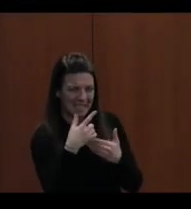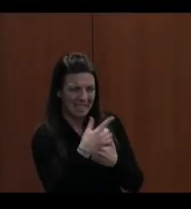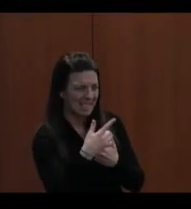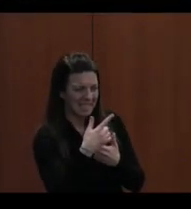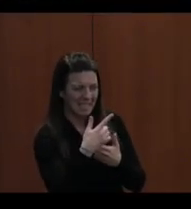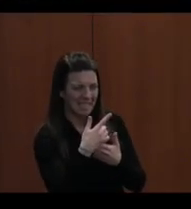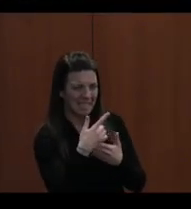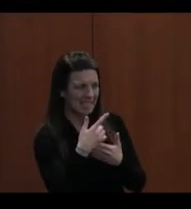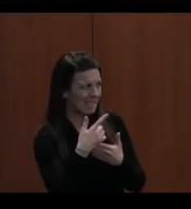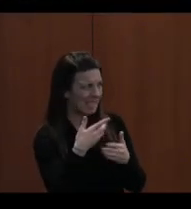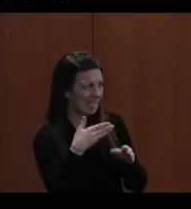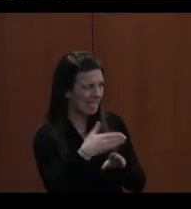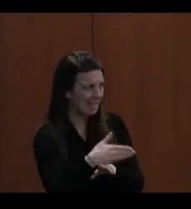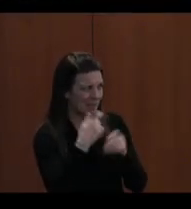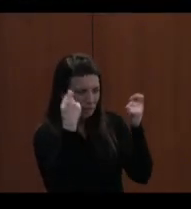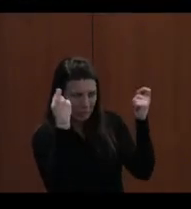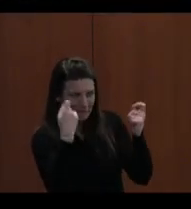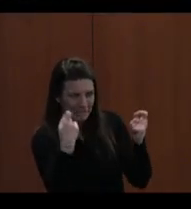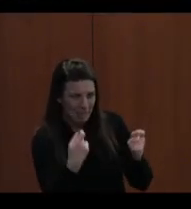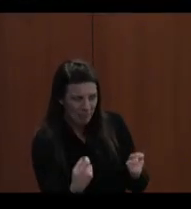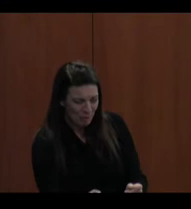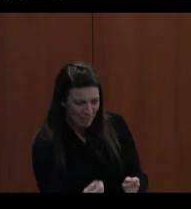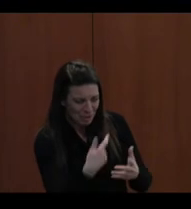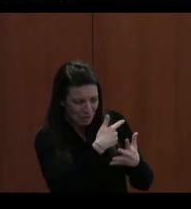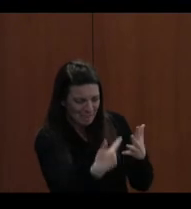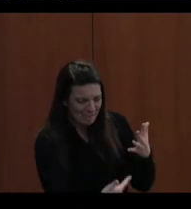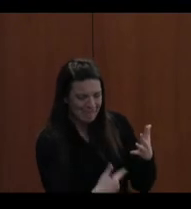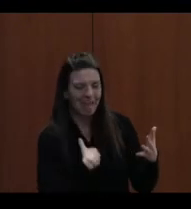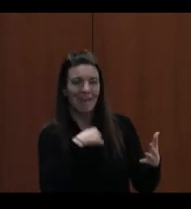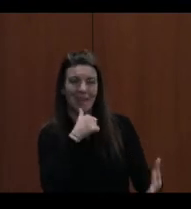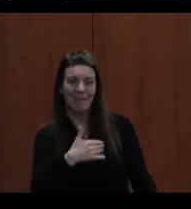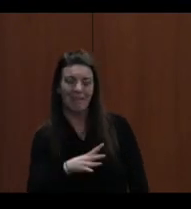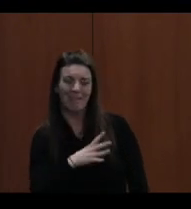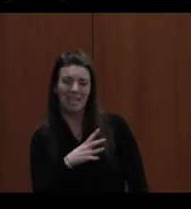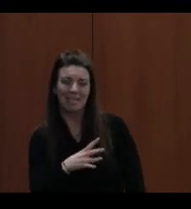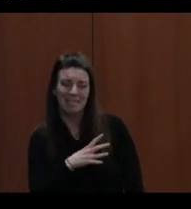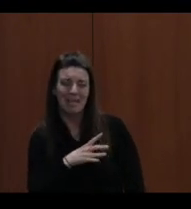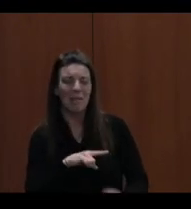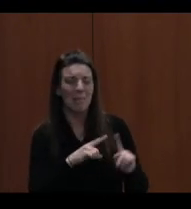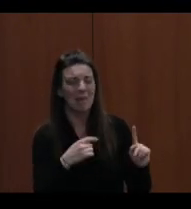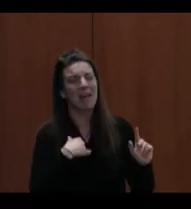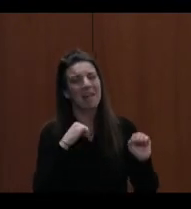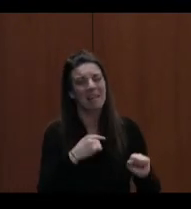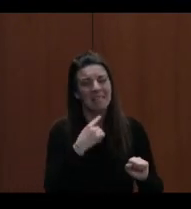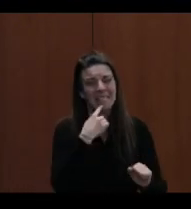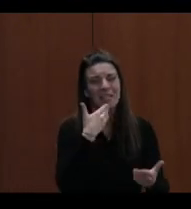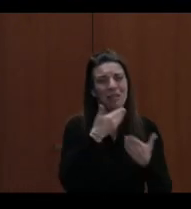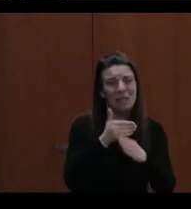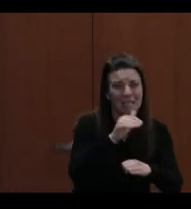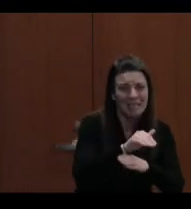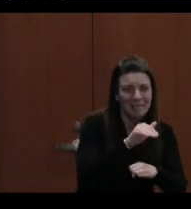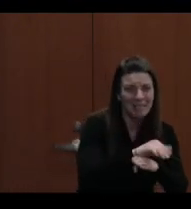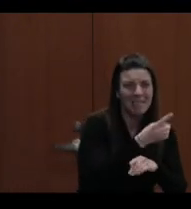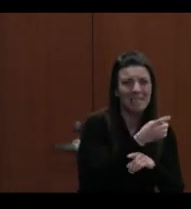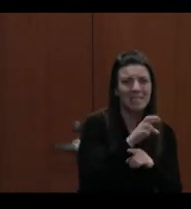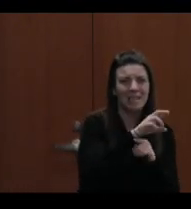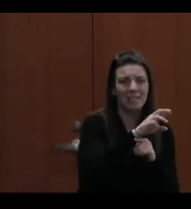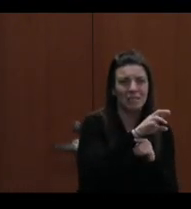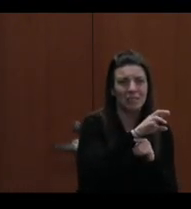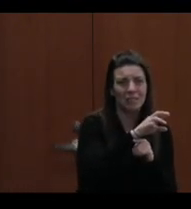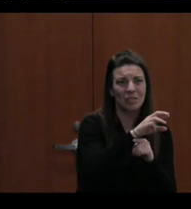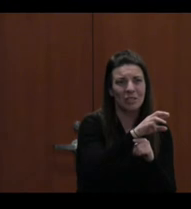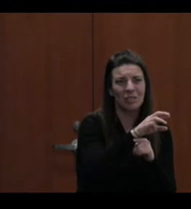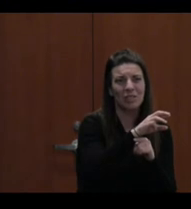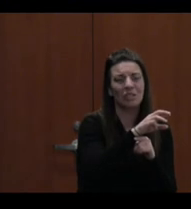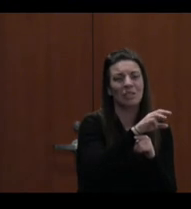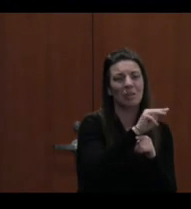introduction for you, but good evening. I can do good evening. Dr. Willow, good evening President Williams, members of the Board,